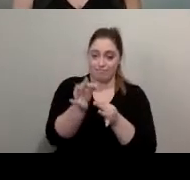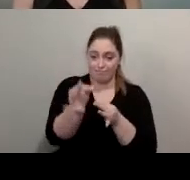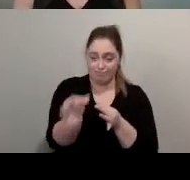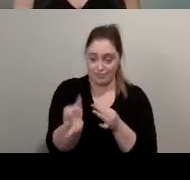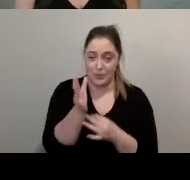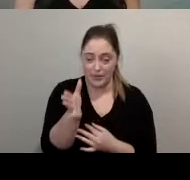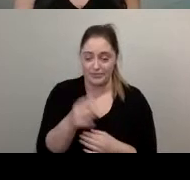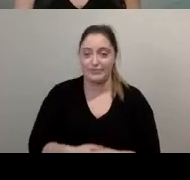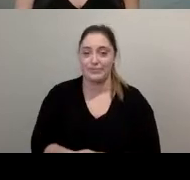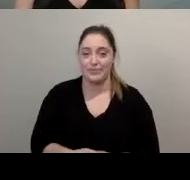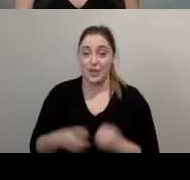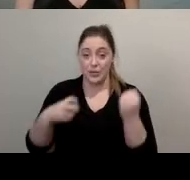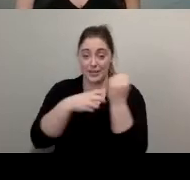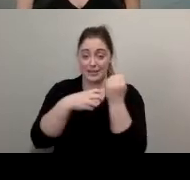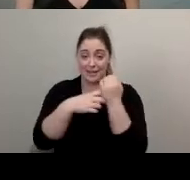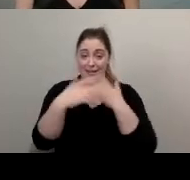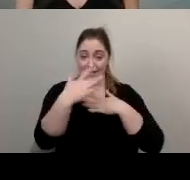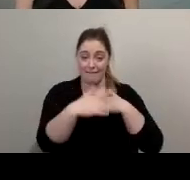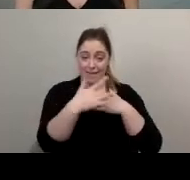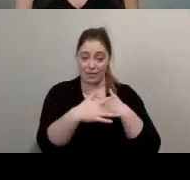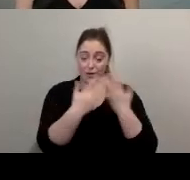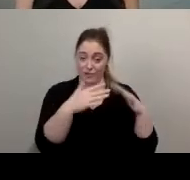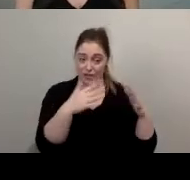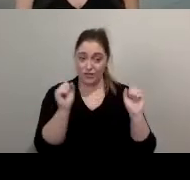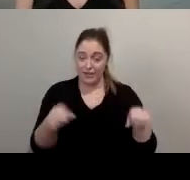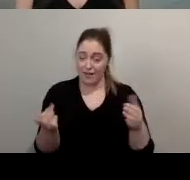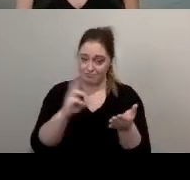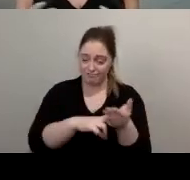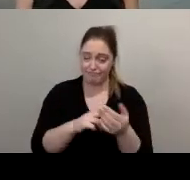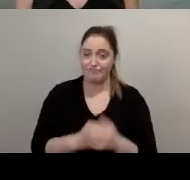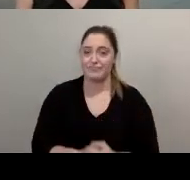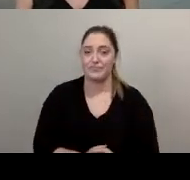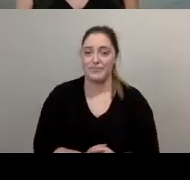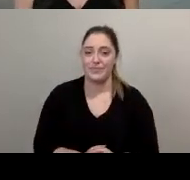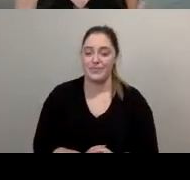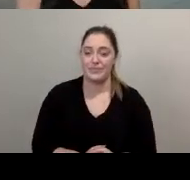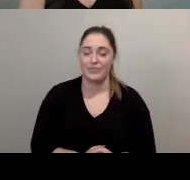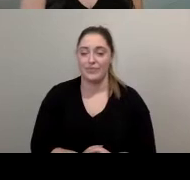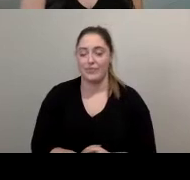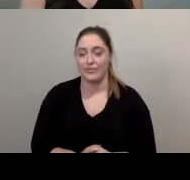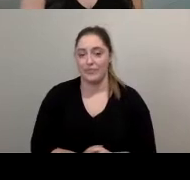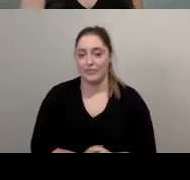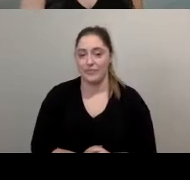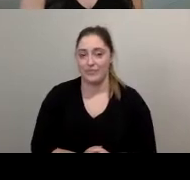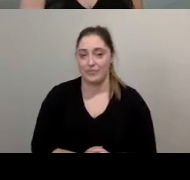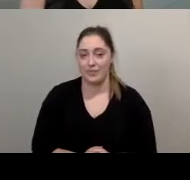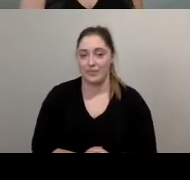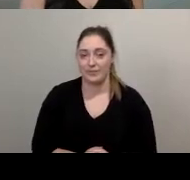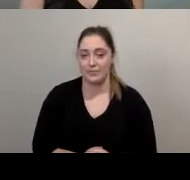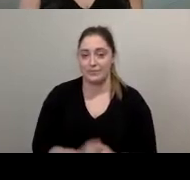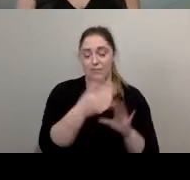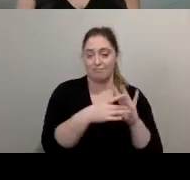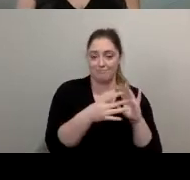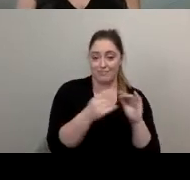so the tickets are available already so we invite you to register today one of the things that we say in